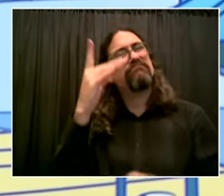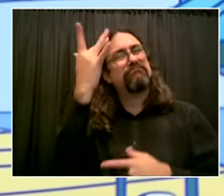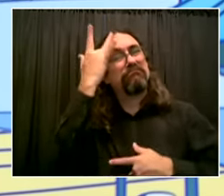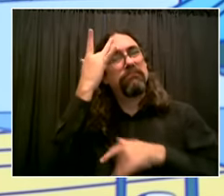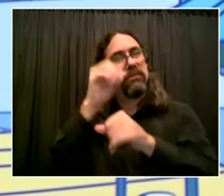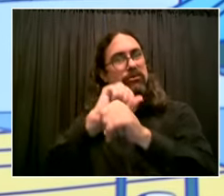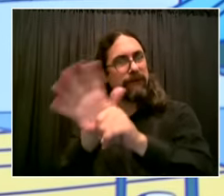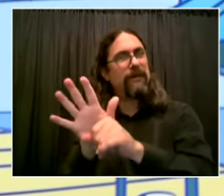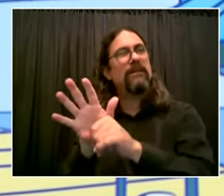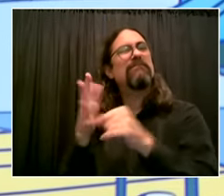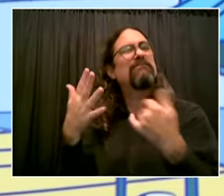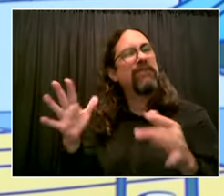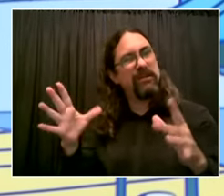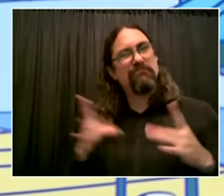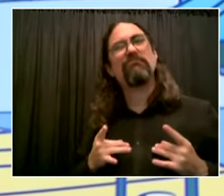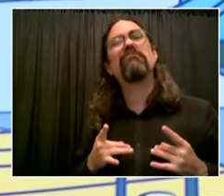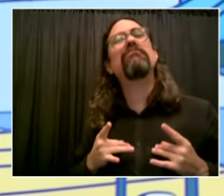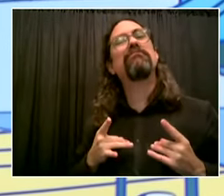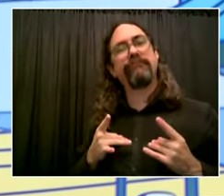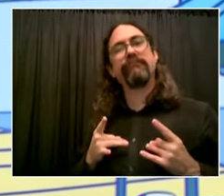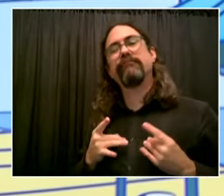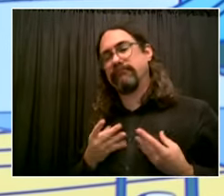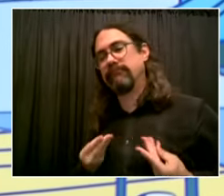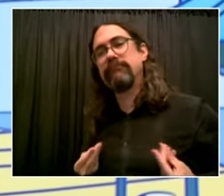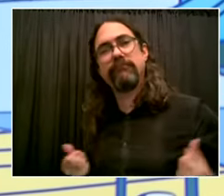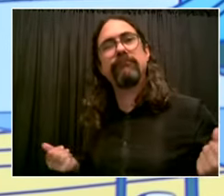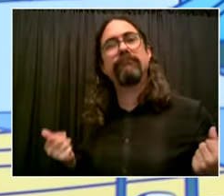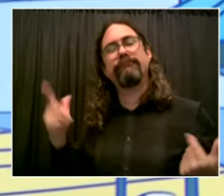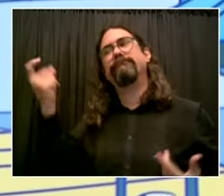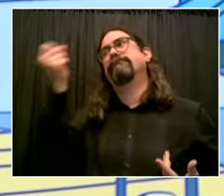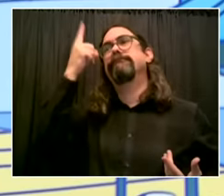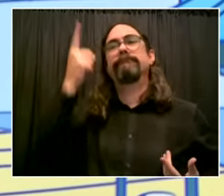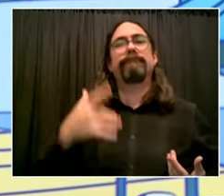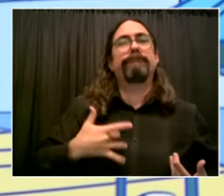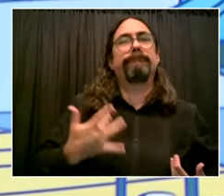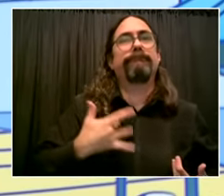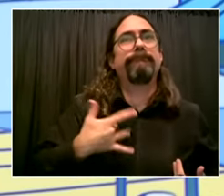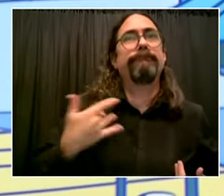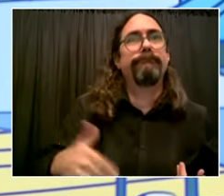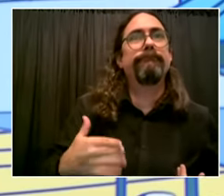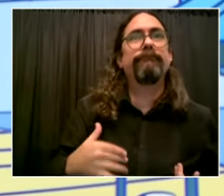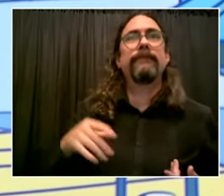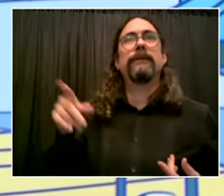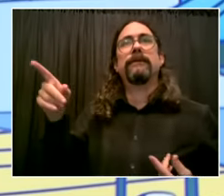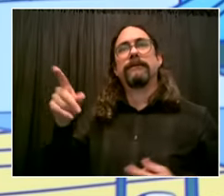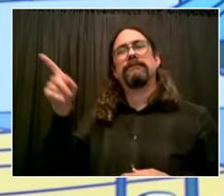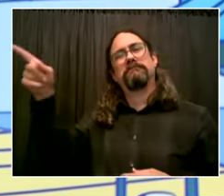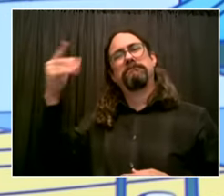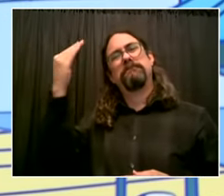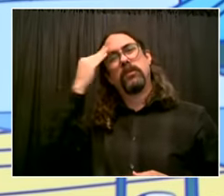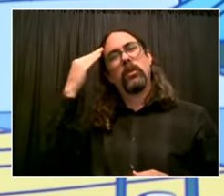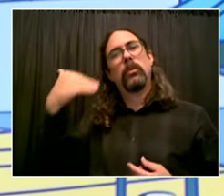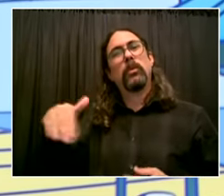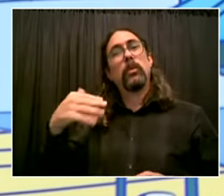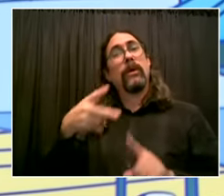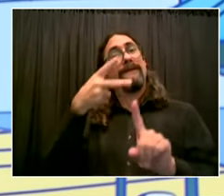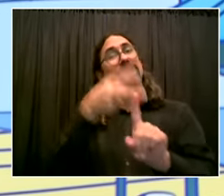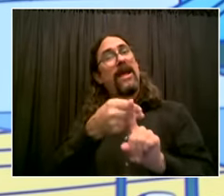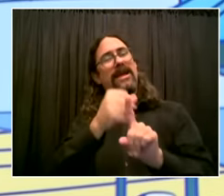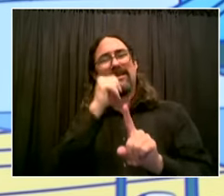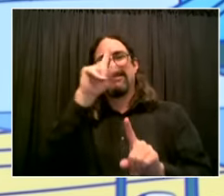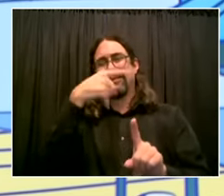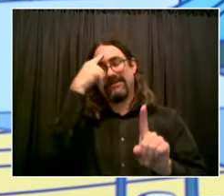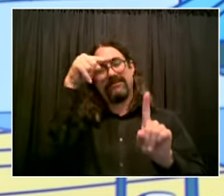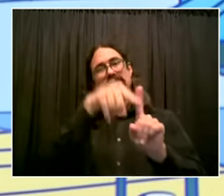and makes their whole family safer but jake we are looking at all alternatives and we will keep updating people